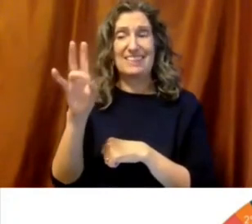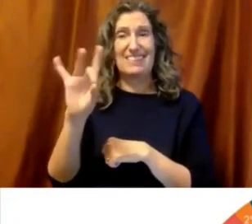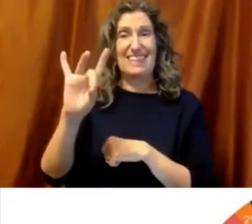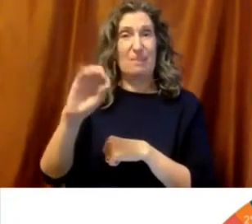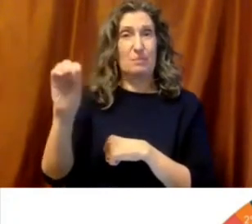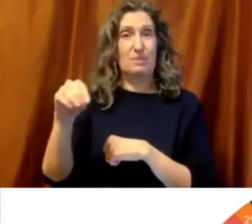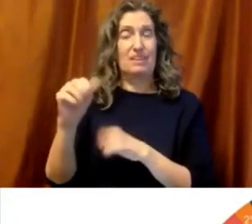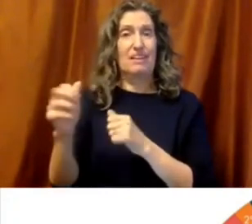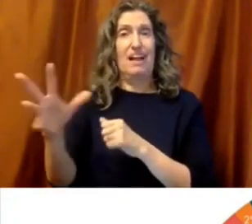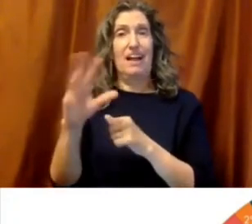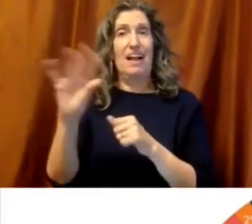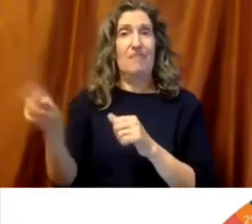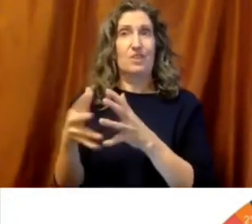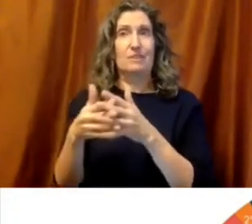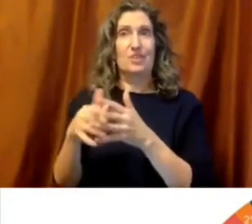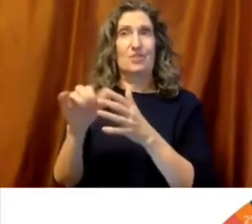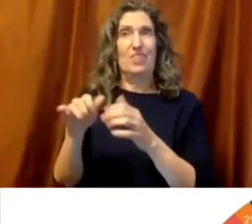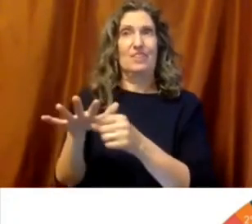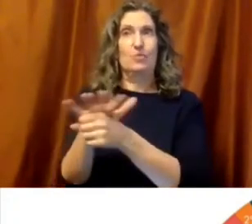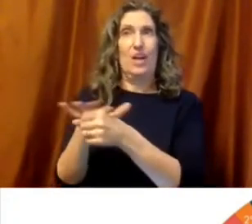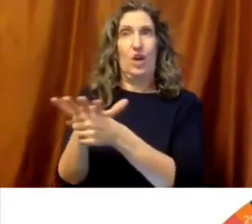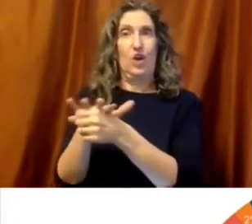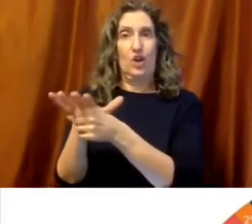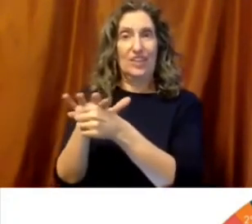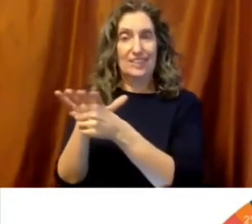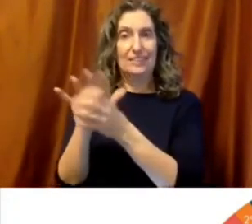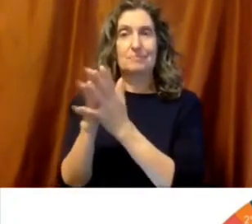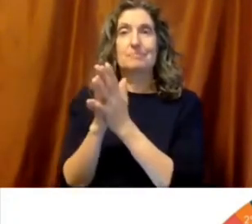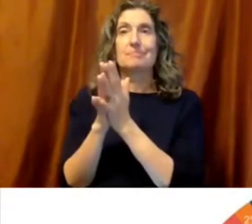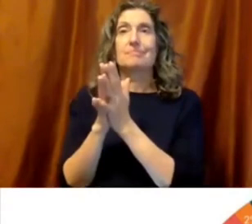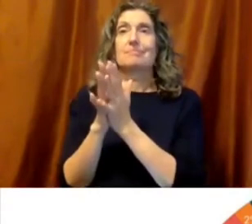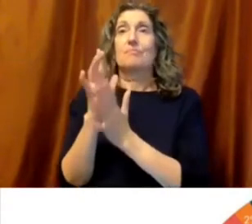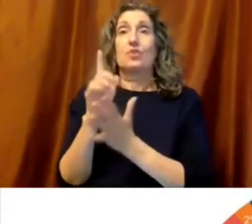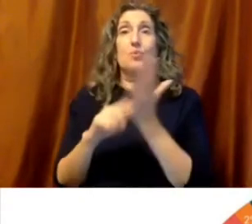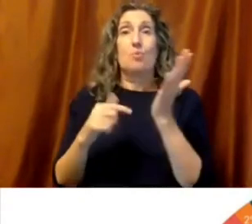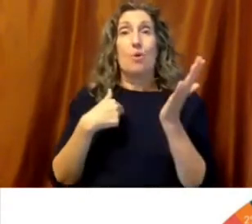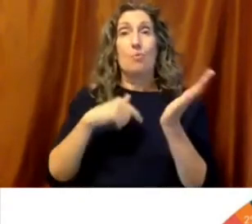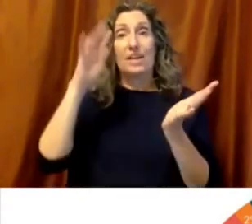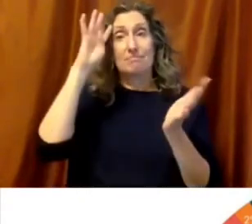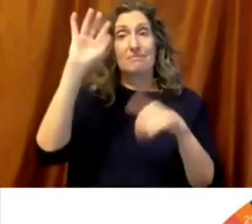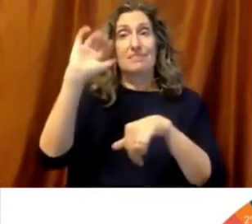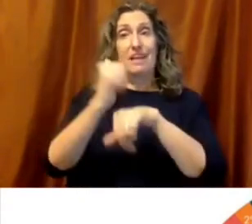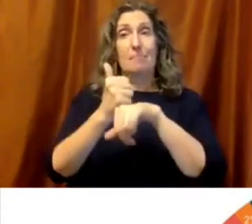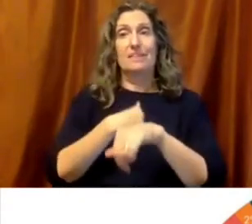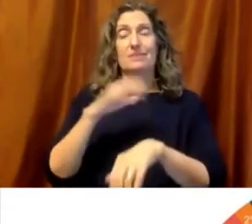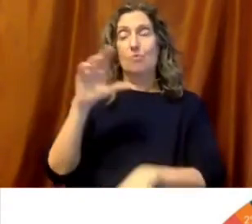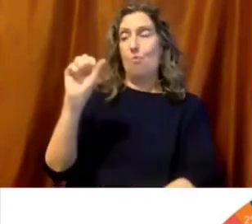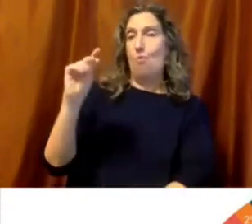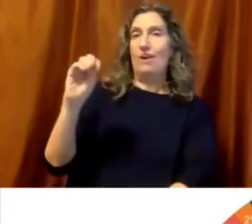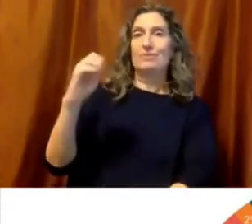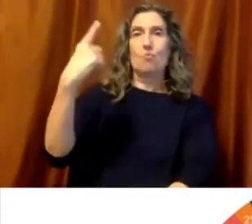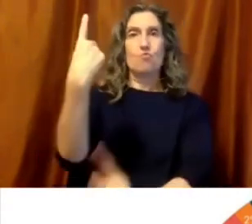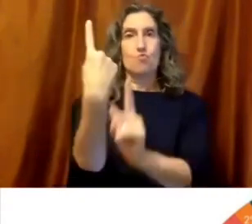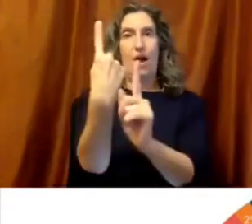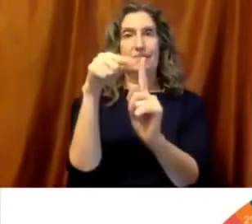in NAS. We have close to a thousand families and 74% of them make $30,000 or less. 90